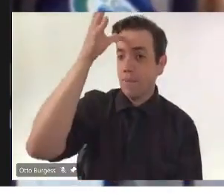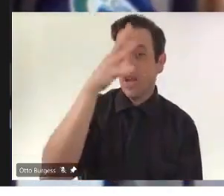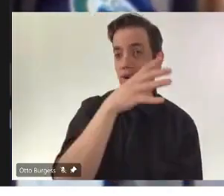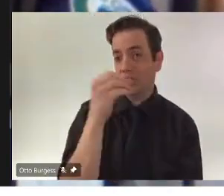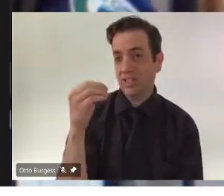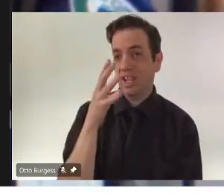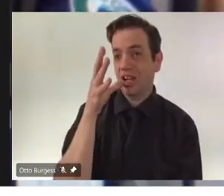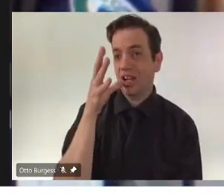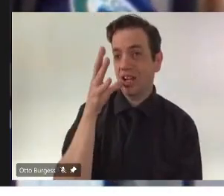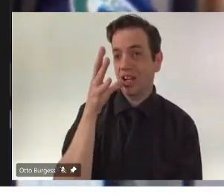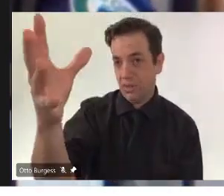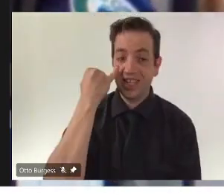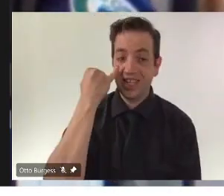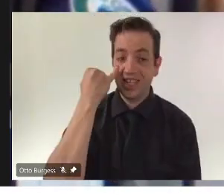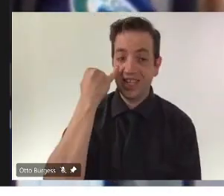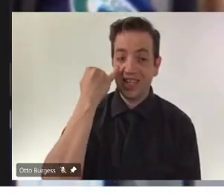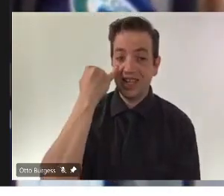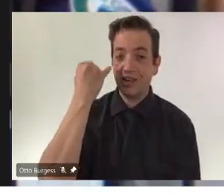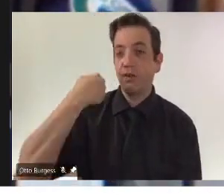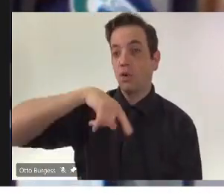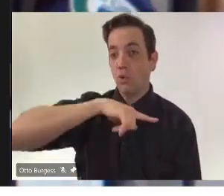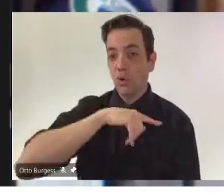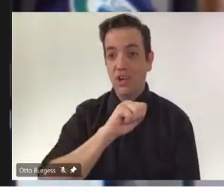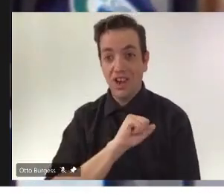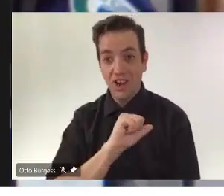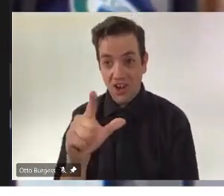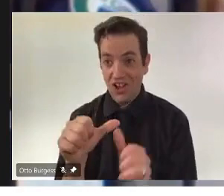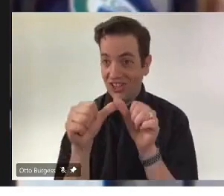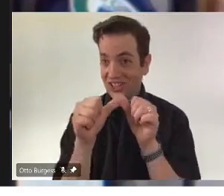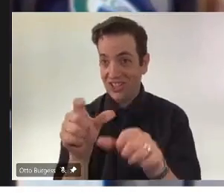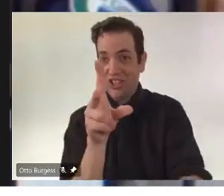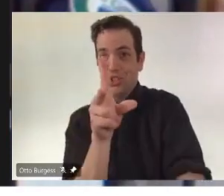sleeves and stick at the COVID, I'd be happy to take any questions.